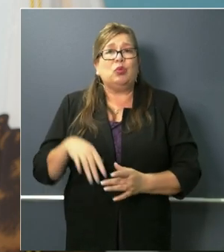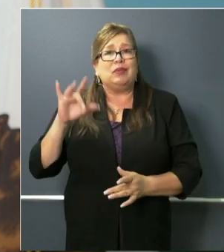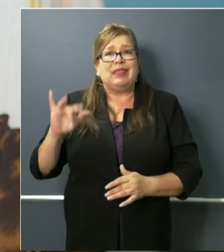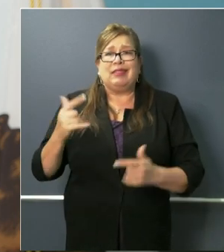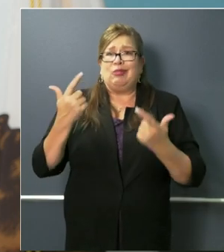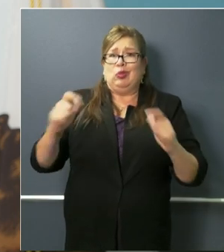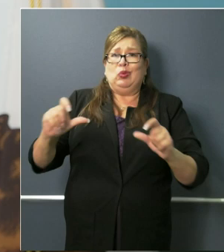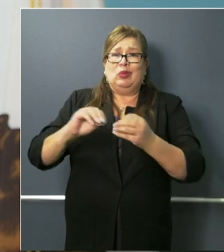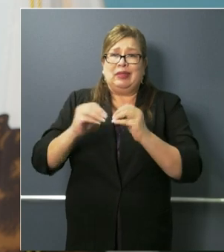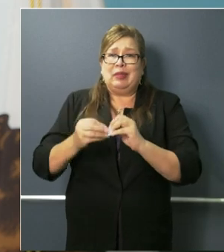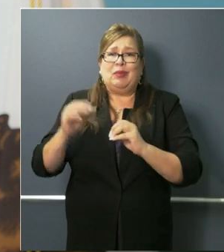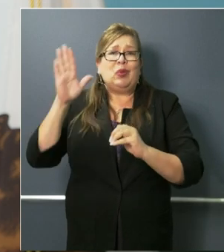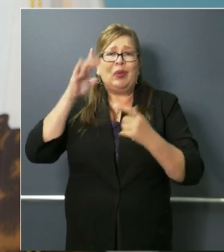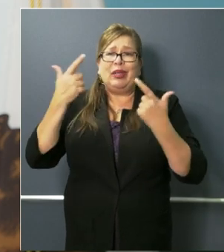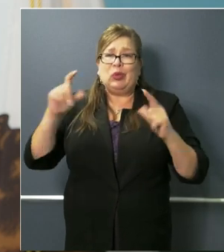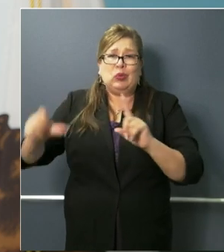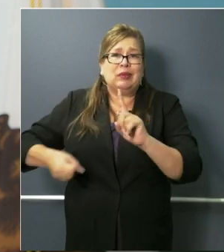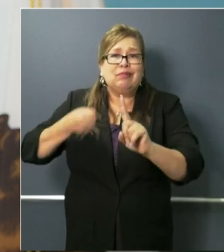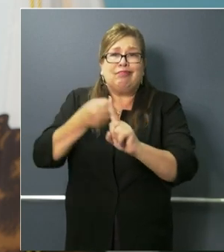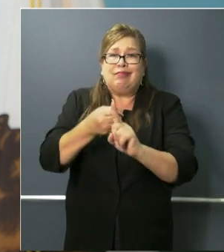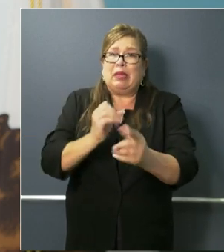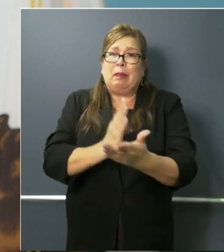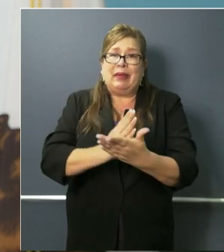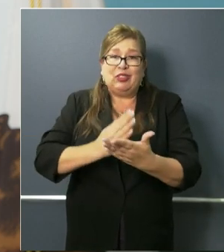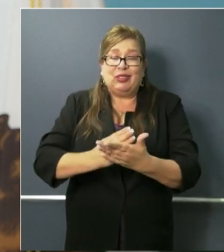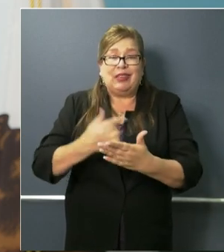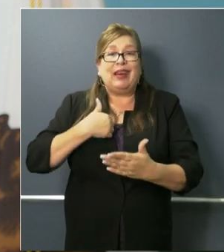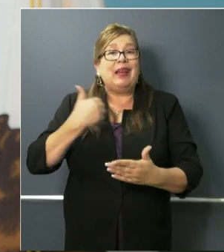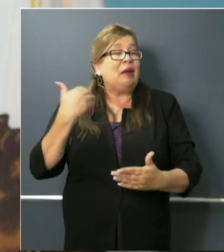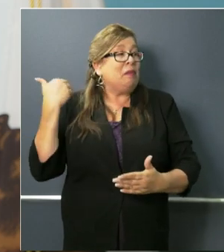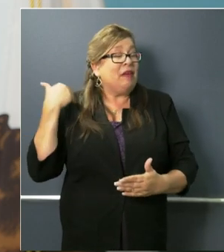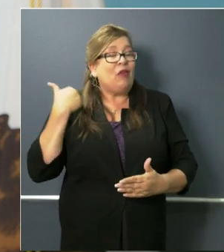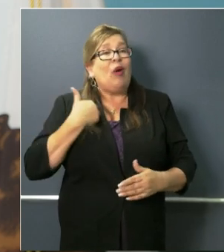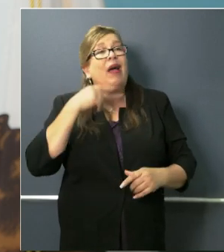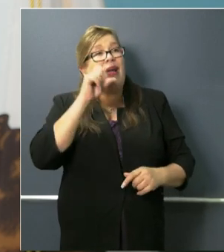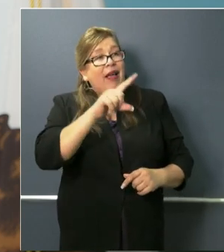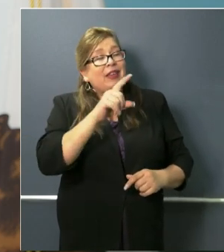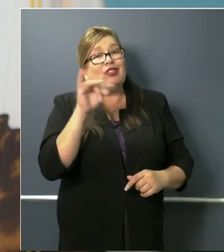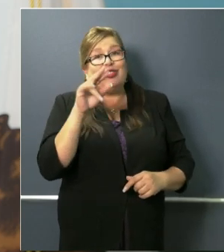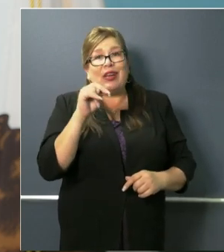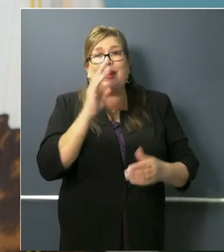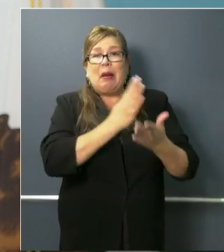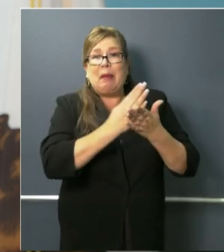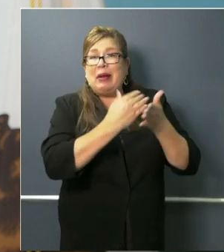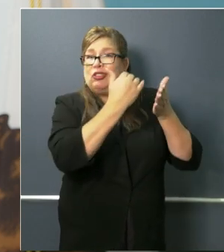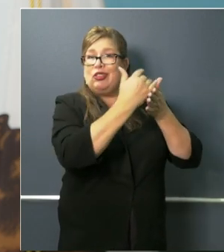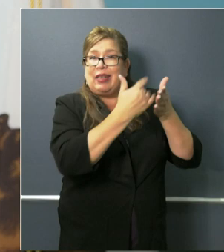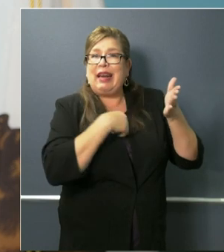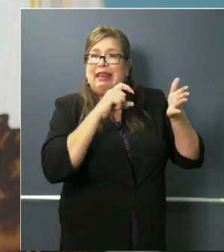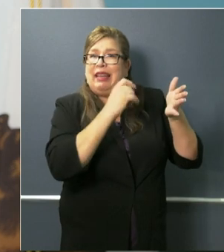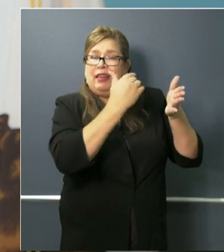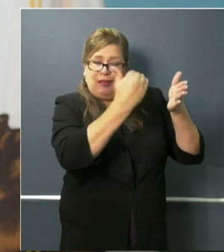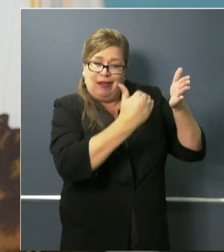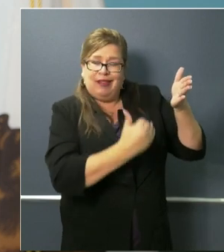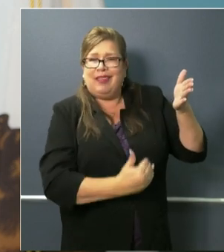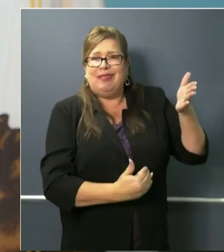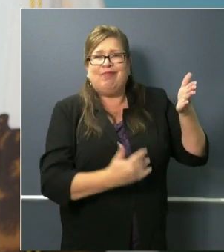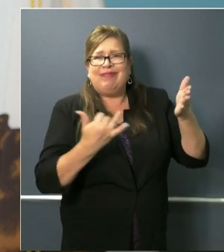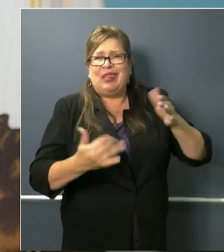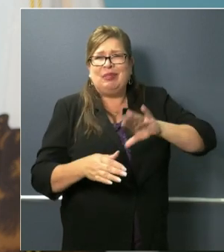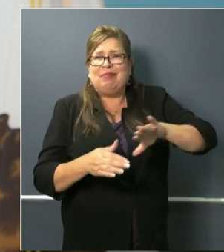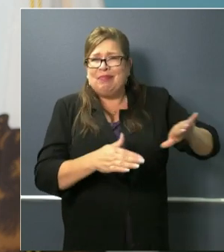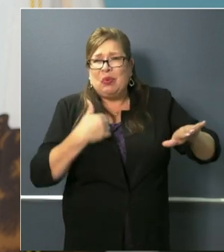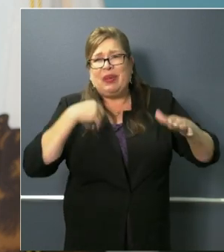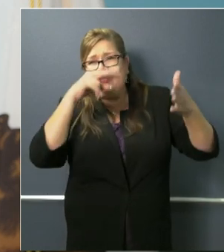to the budgetary requests that i advanced of the legislature in january all of that is being reconsidered